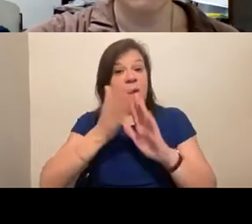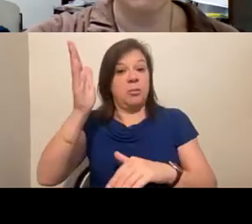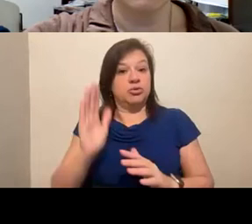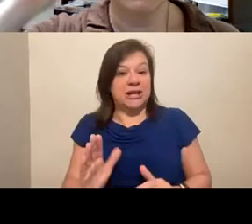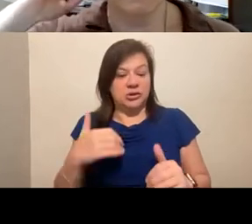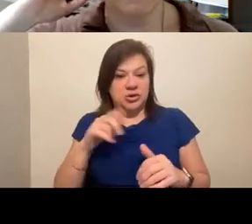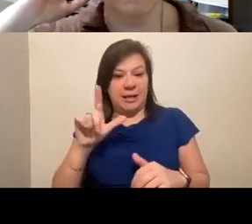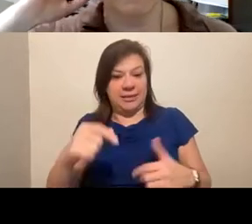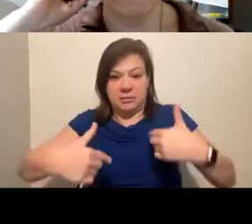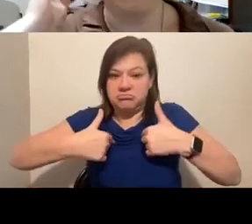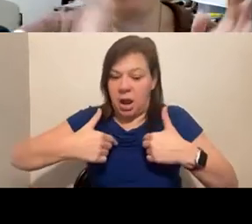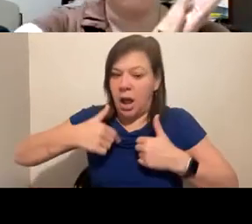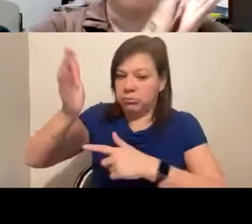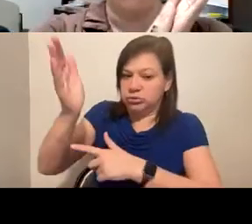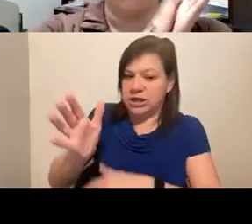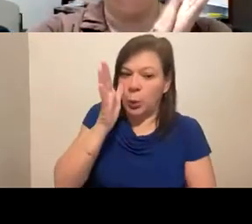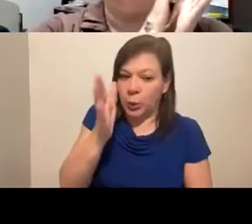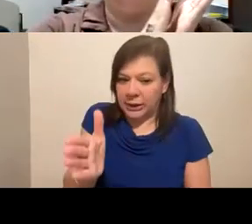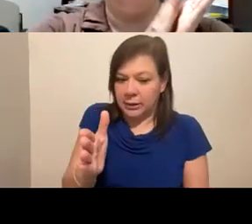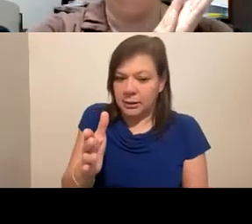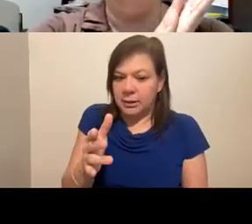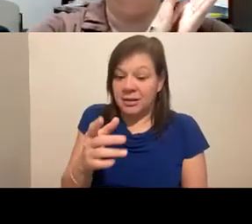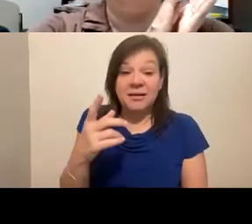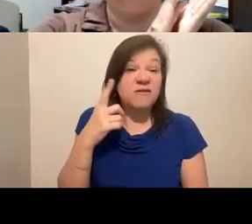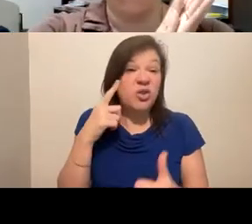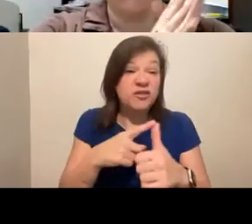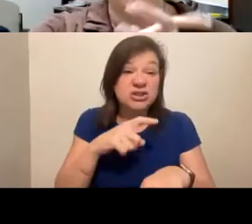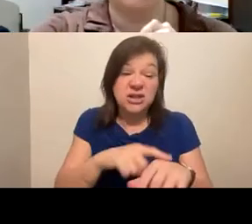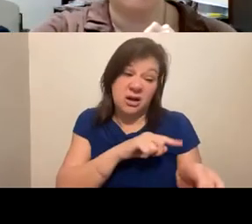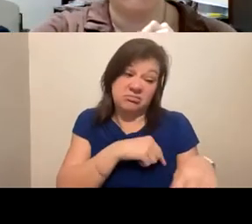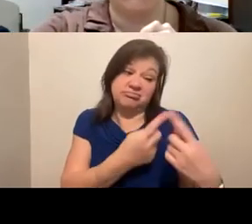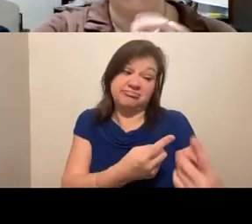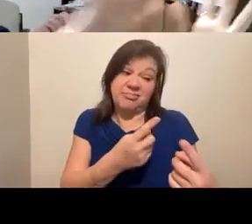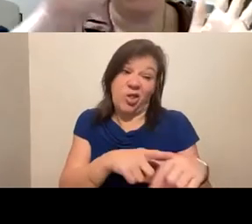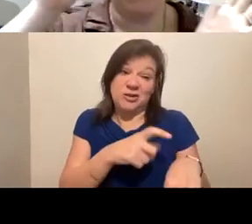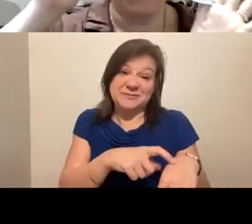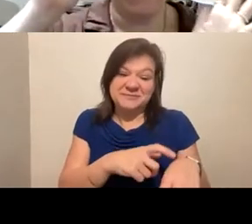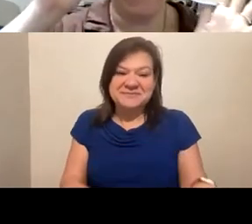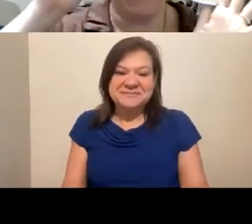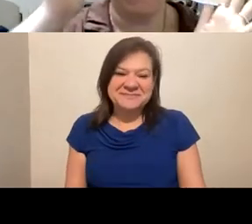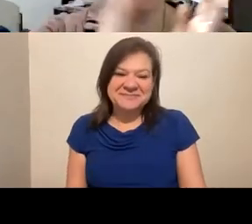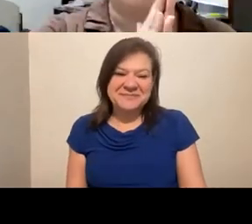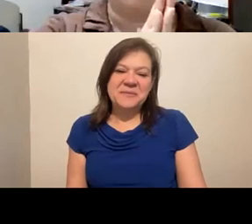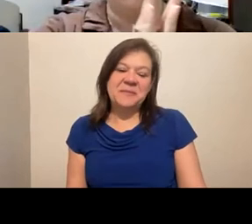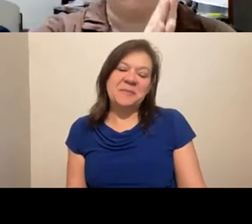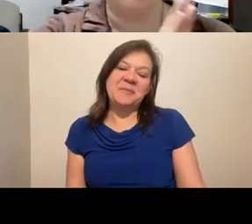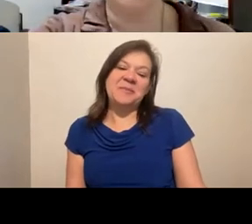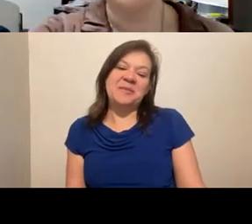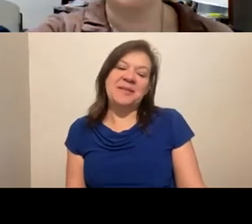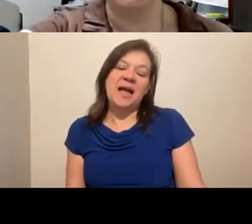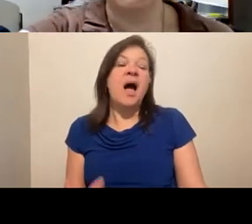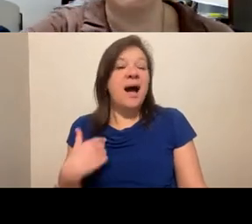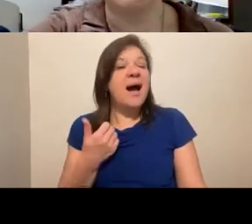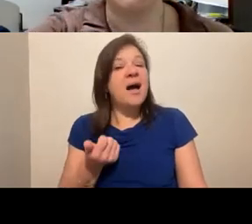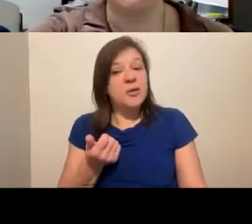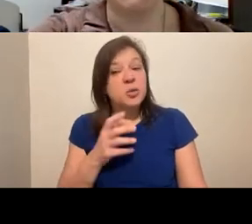presenting for the first time in a couple of years. I have had years where